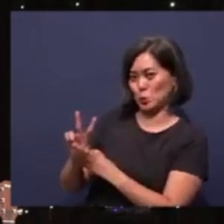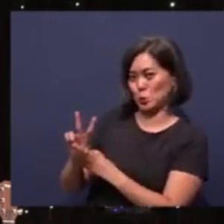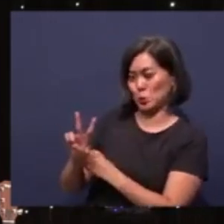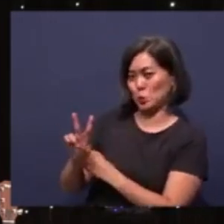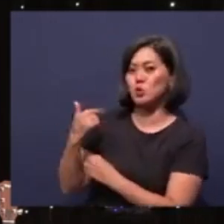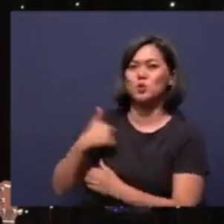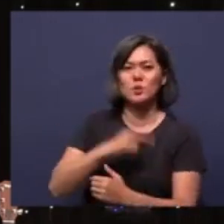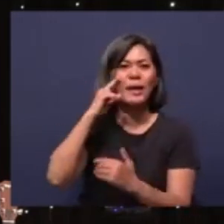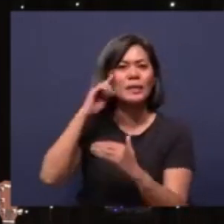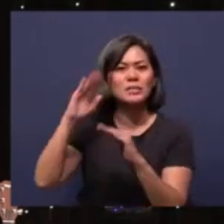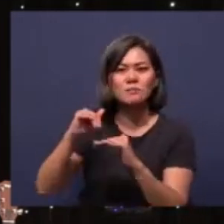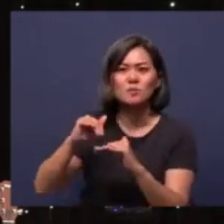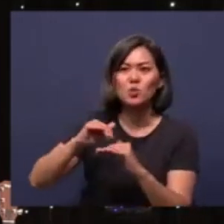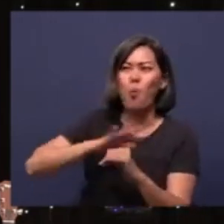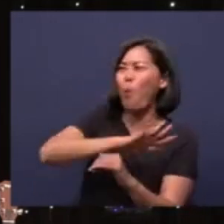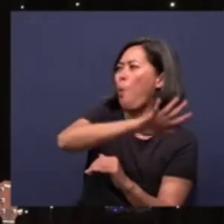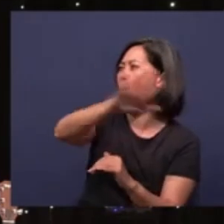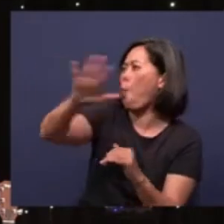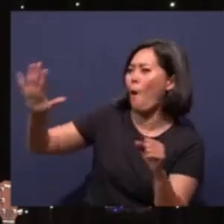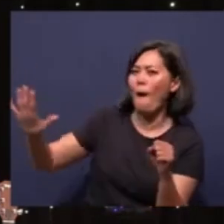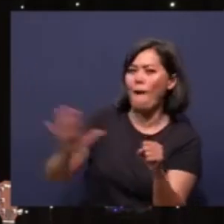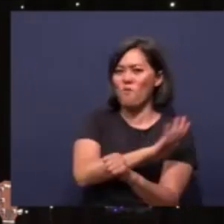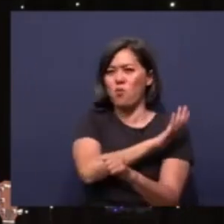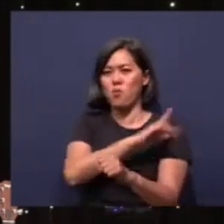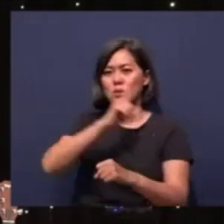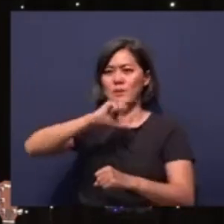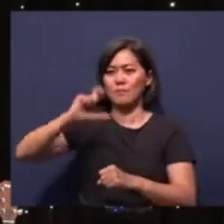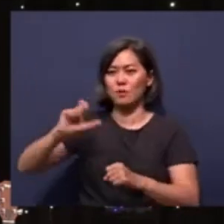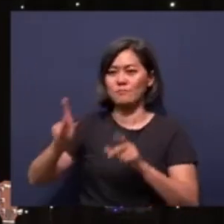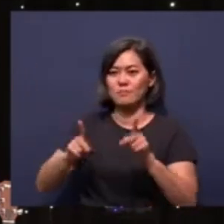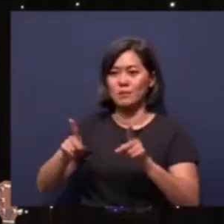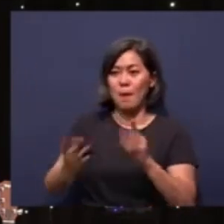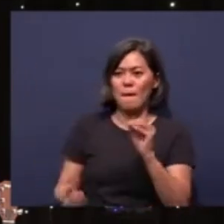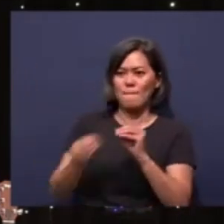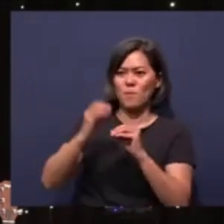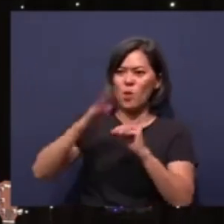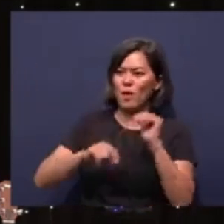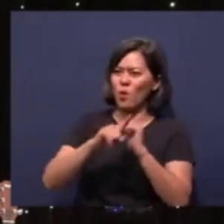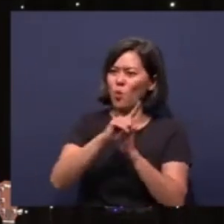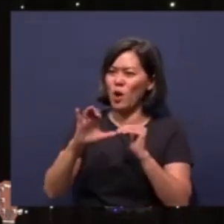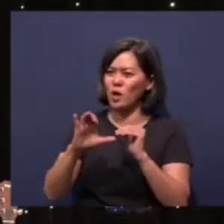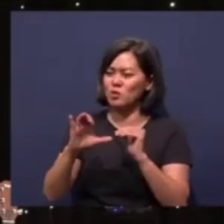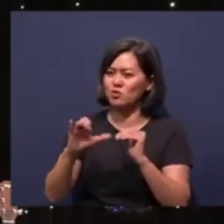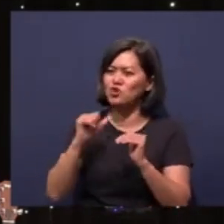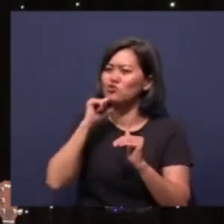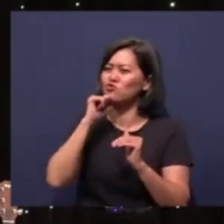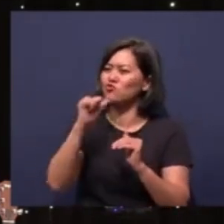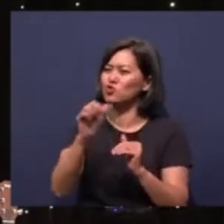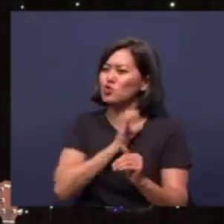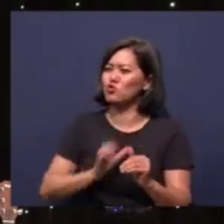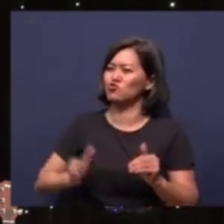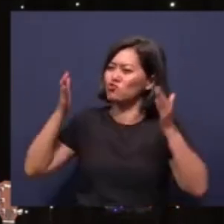We are expecting this hall will be full of Nepalese. More than 100 will be non-Christians.